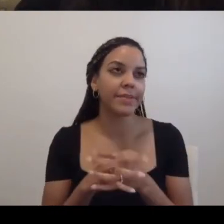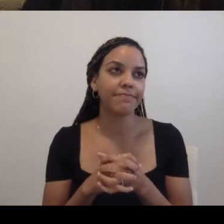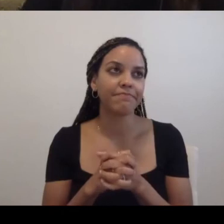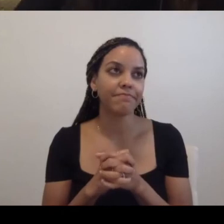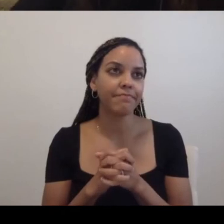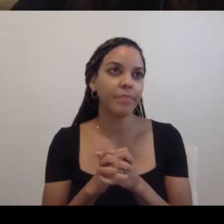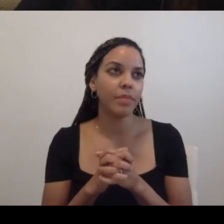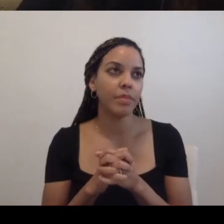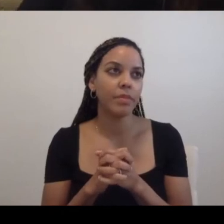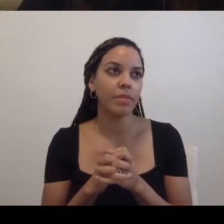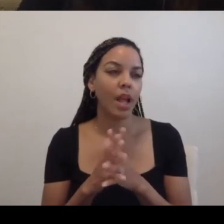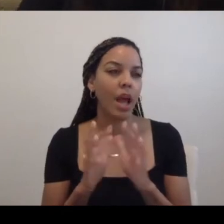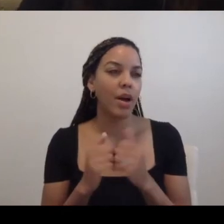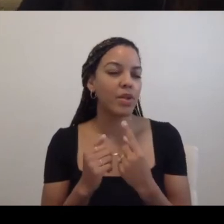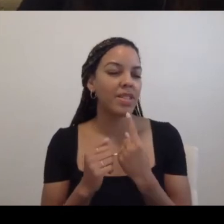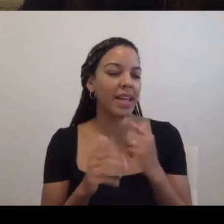um, um,